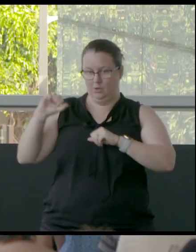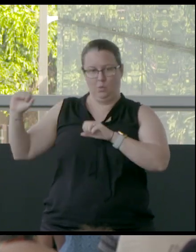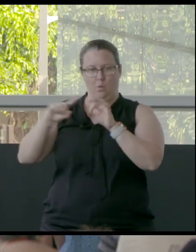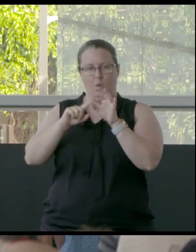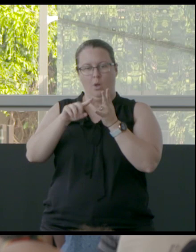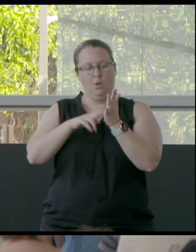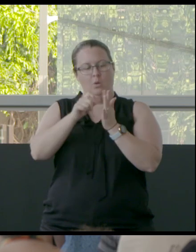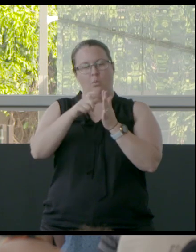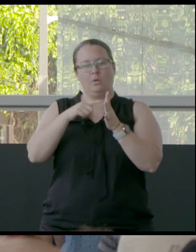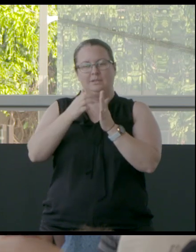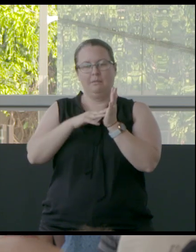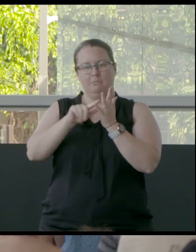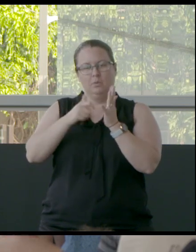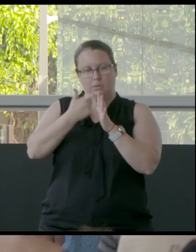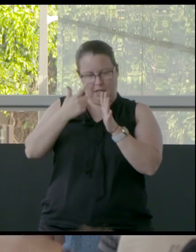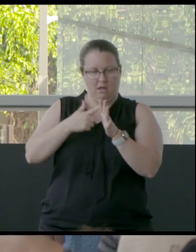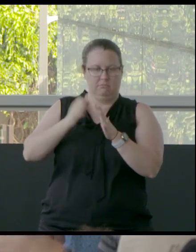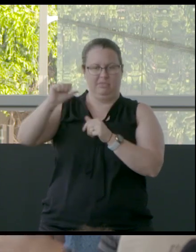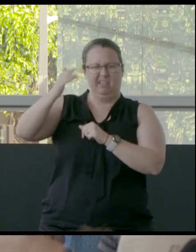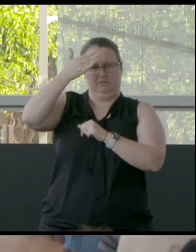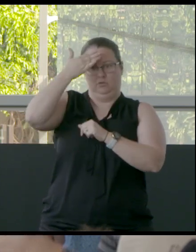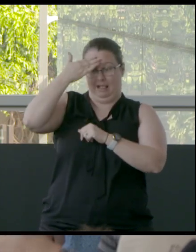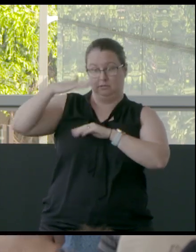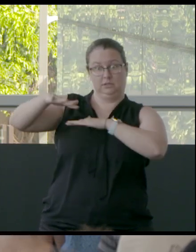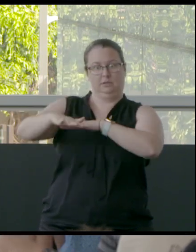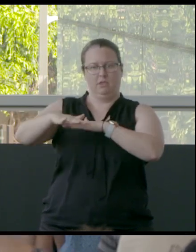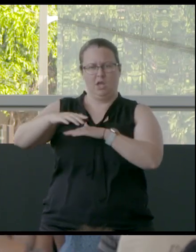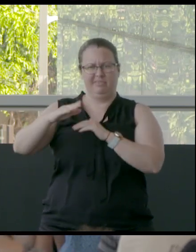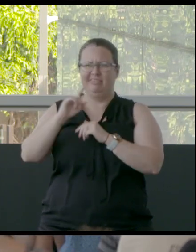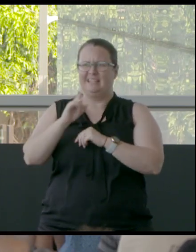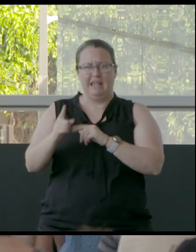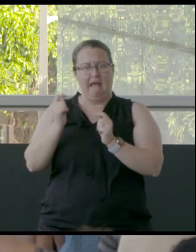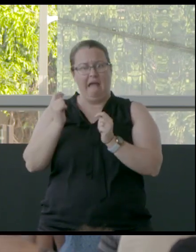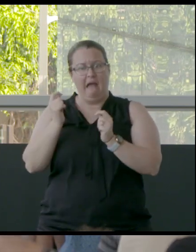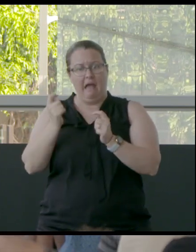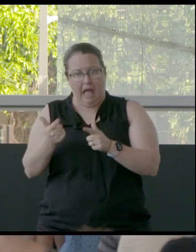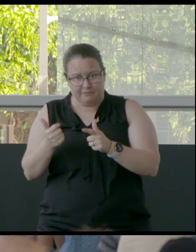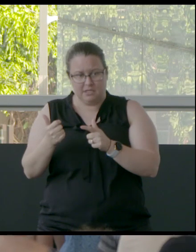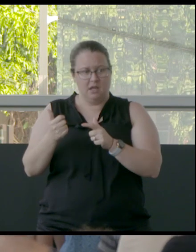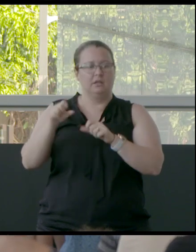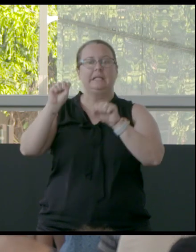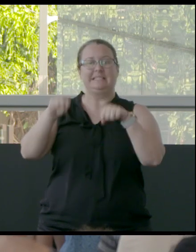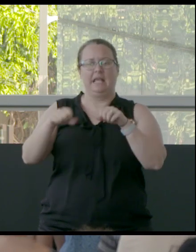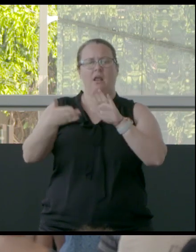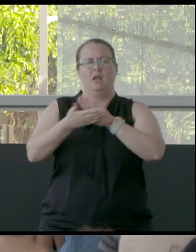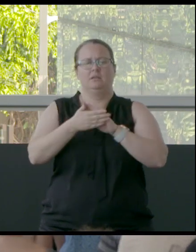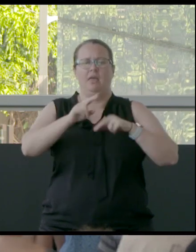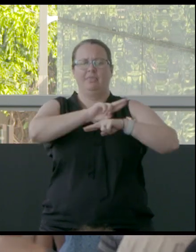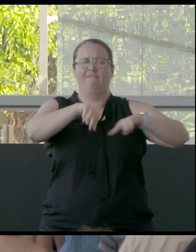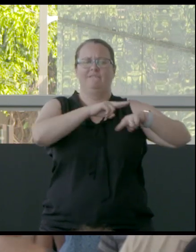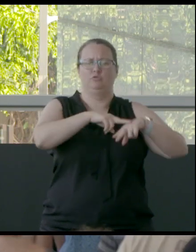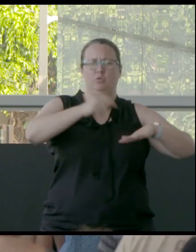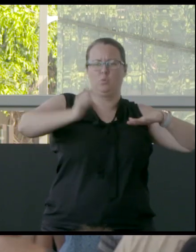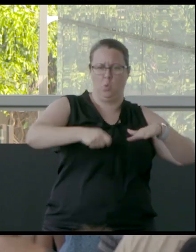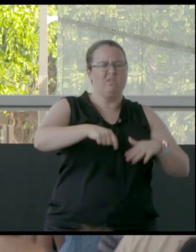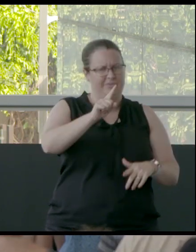recognised as the traditional owners of the island and the mob were very quick to say that, following that consent determination in the federal court, that they would